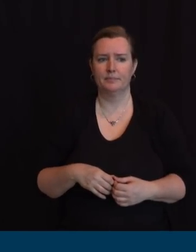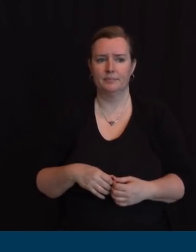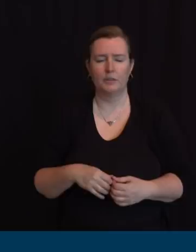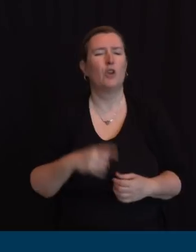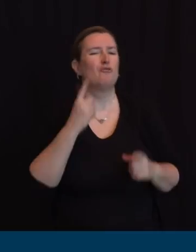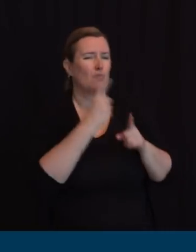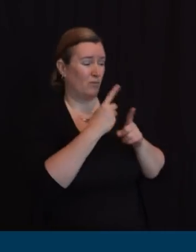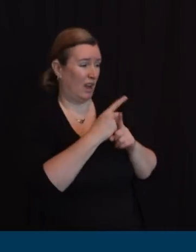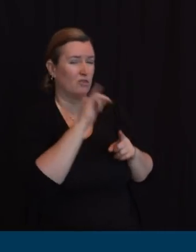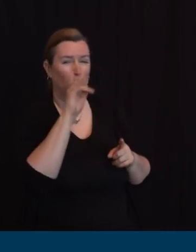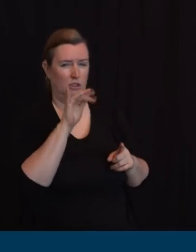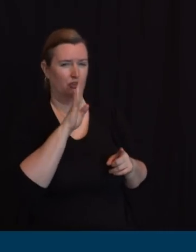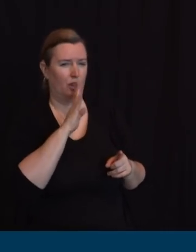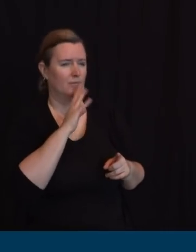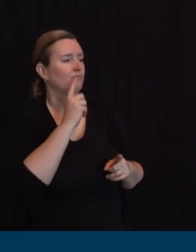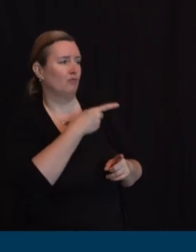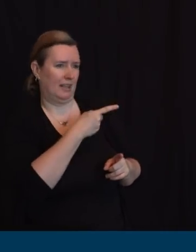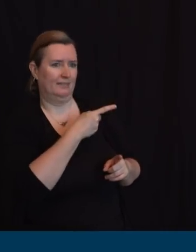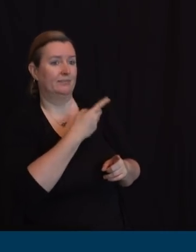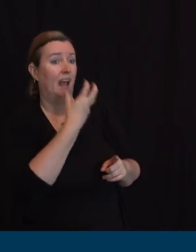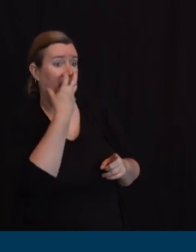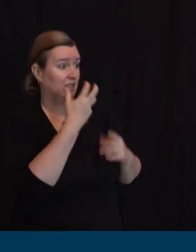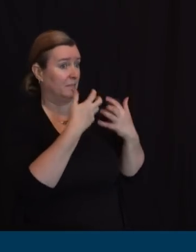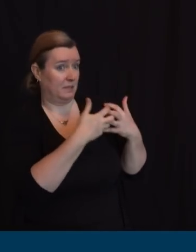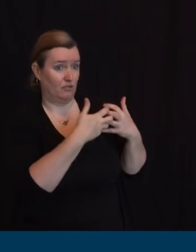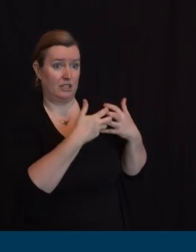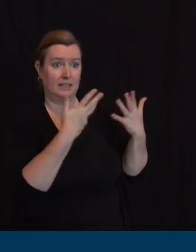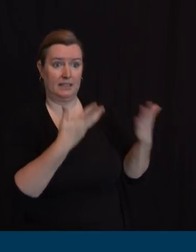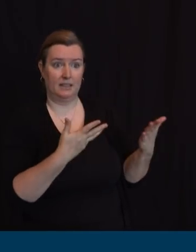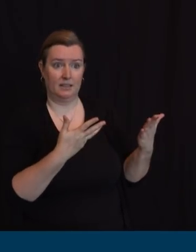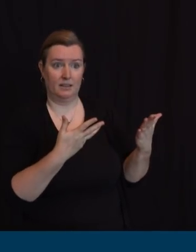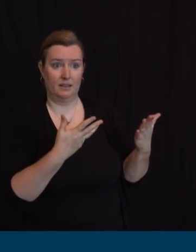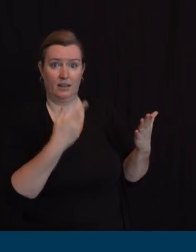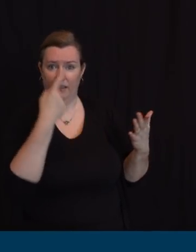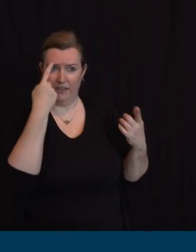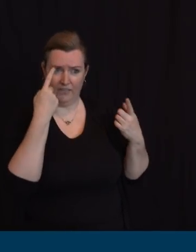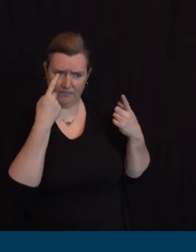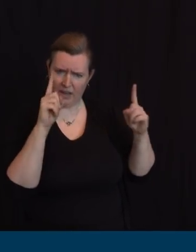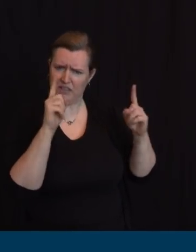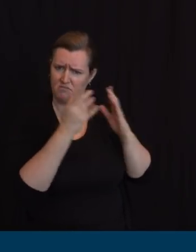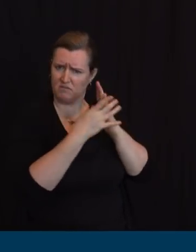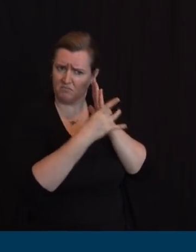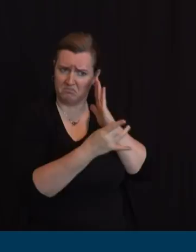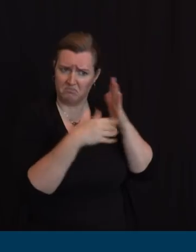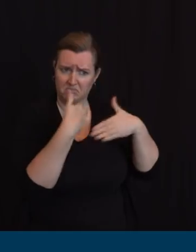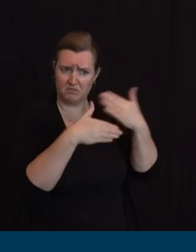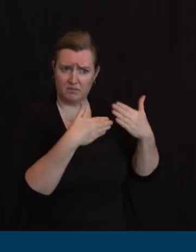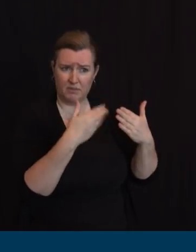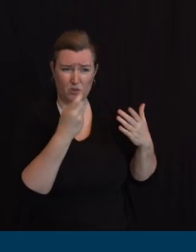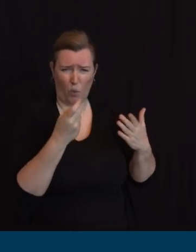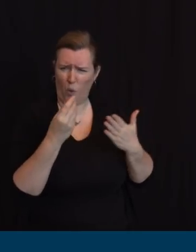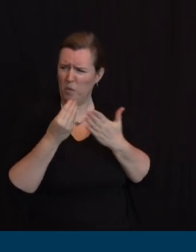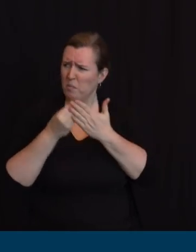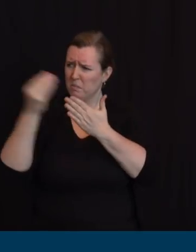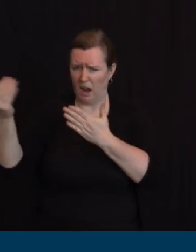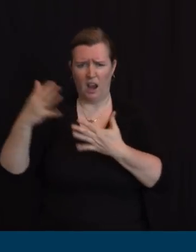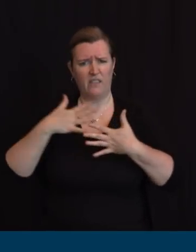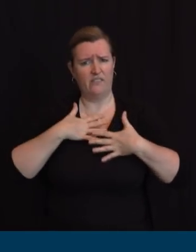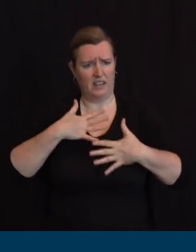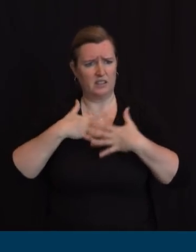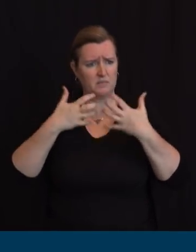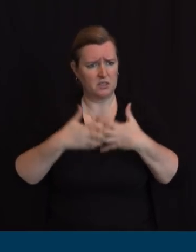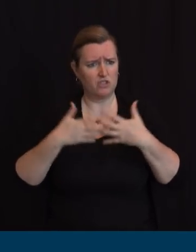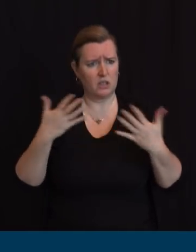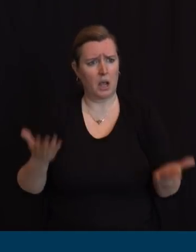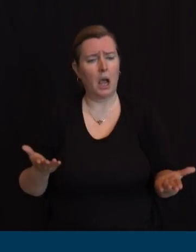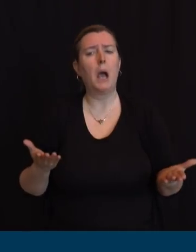actually more traditional ventilation you know hospitals are used to the traditional ventilators and the amount